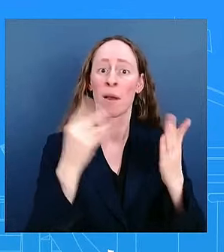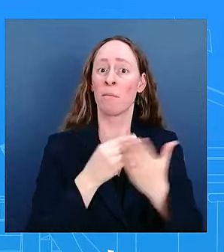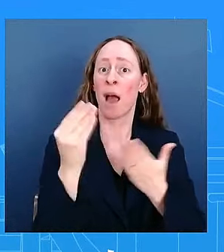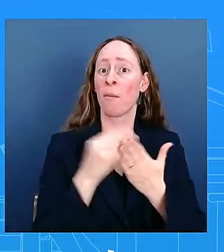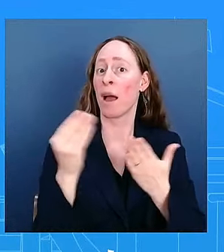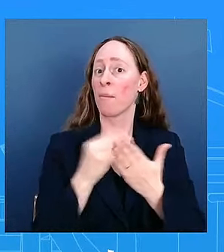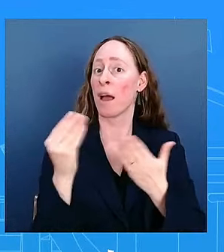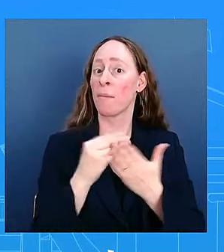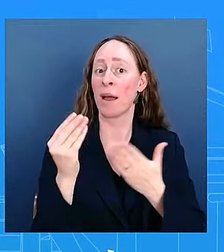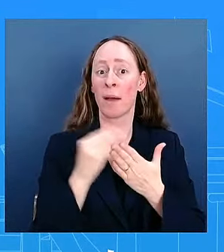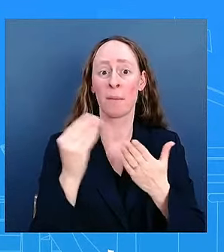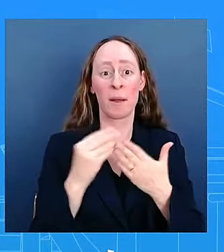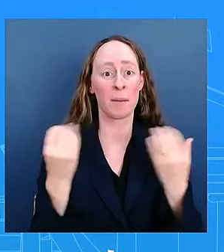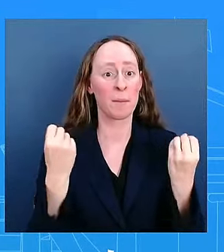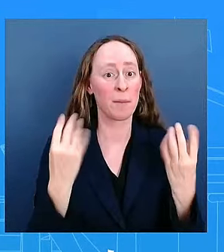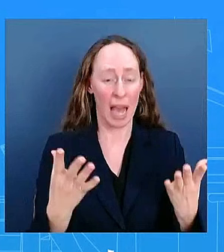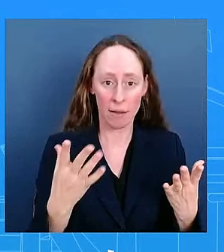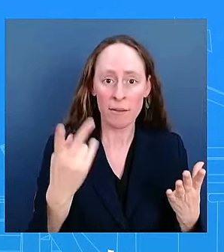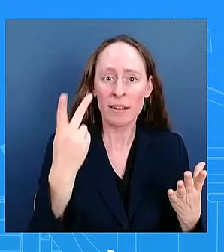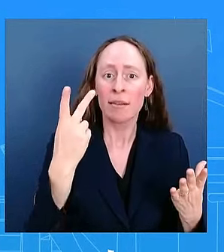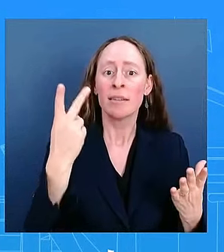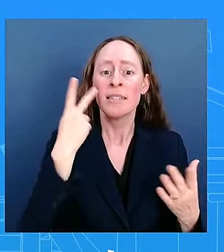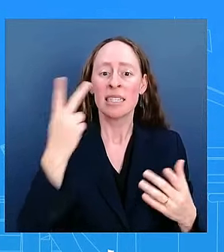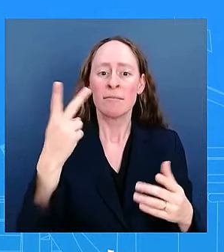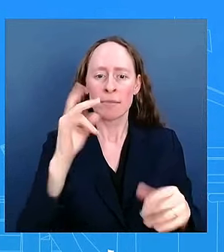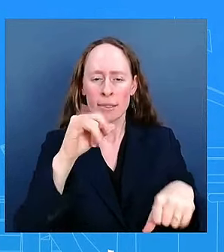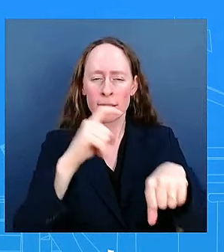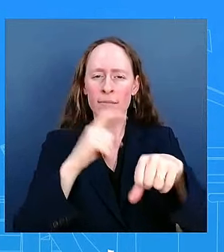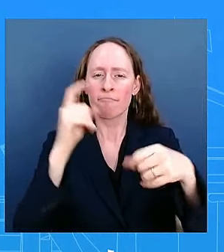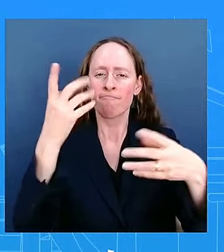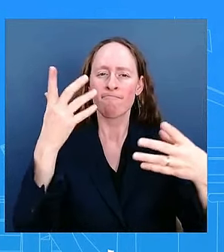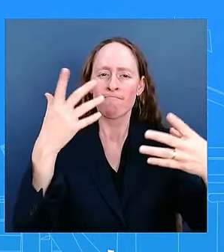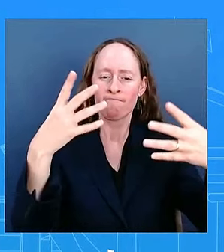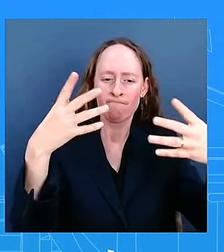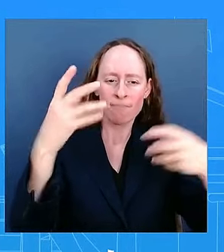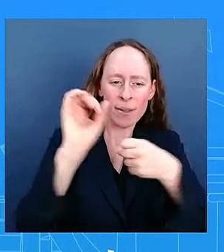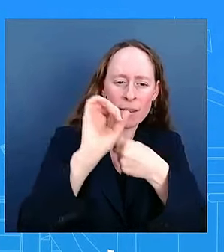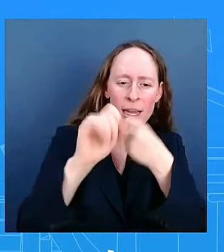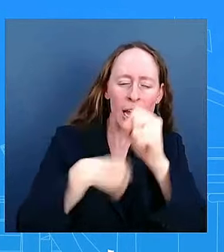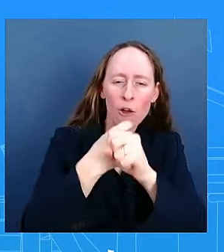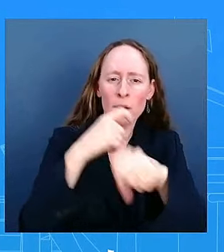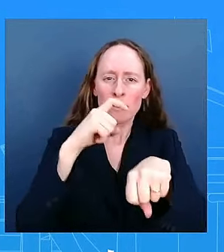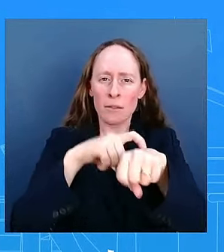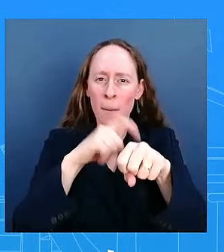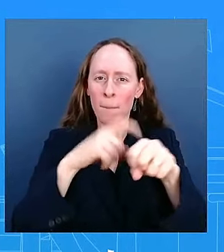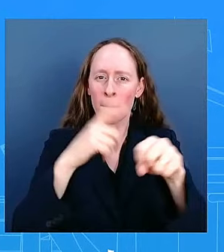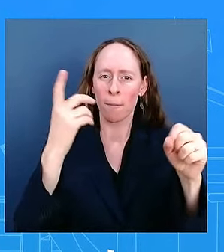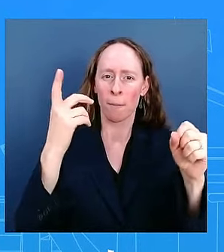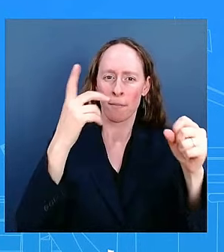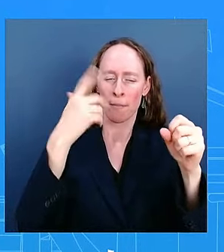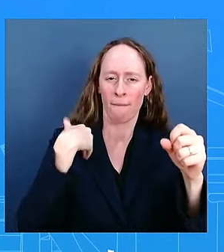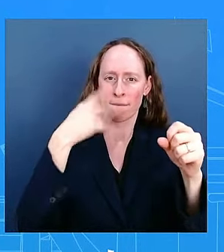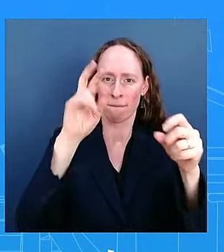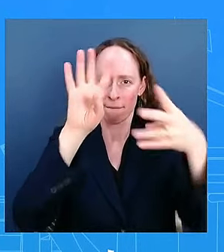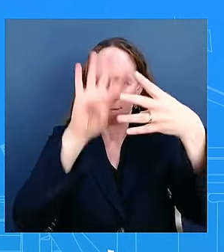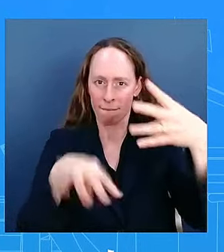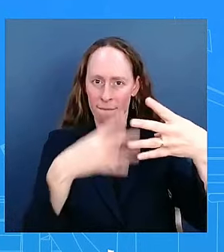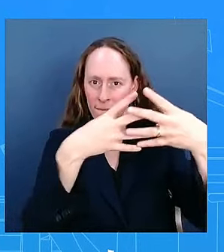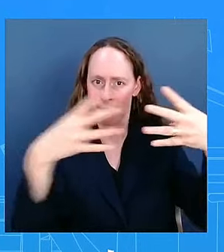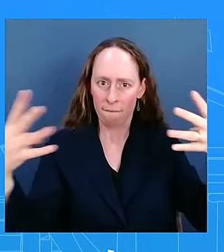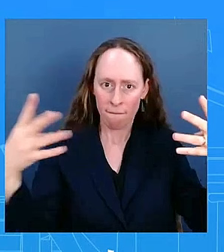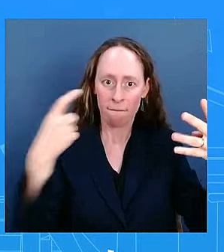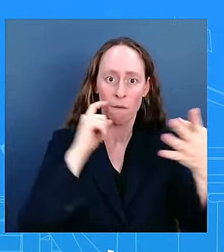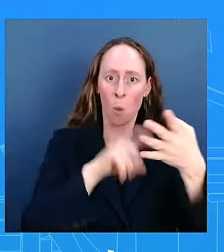measure watched most closely by the federal reserve grew at an annualized rate of 1.5 percent last